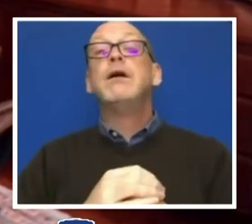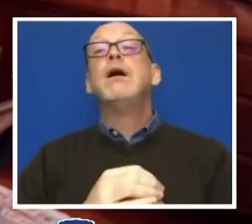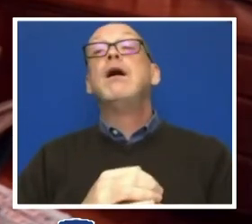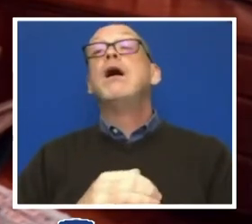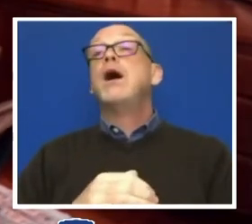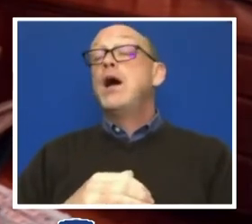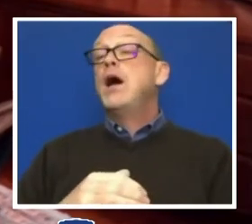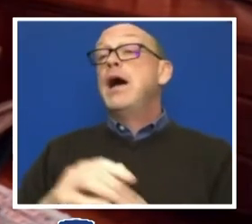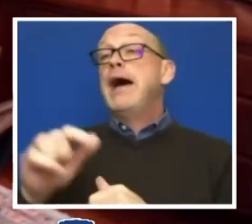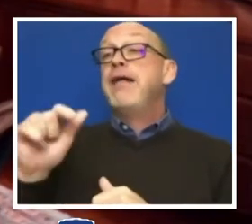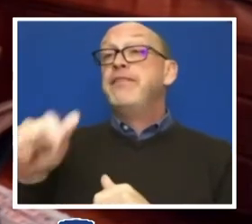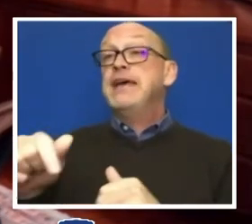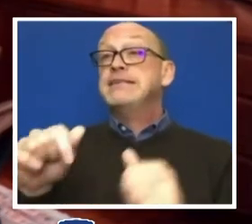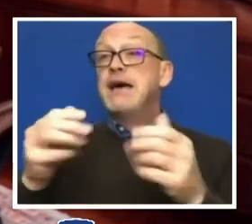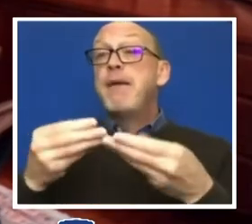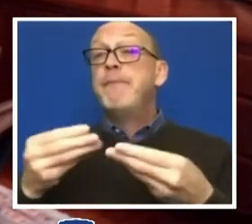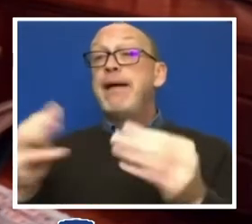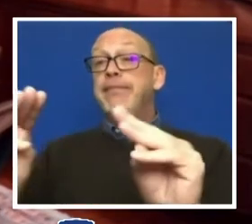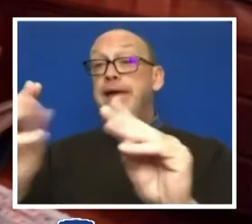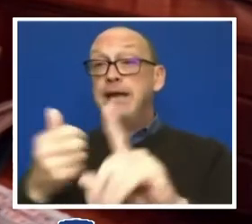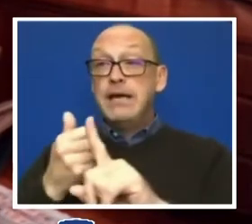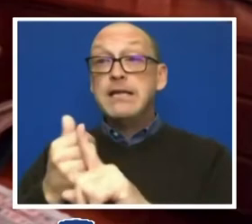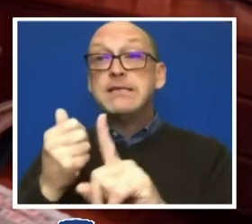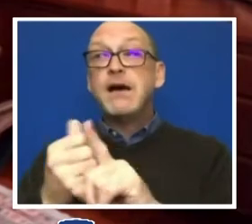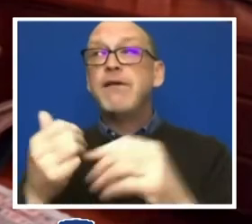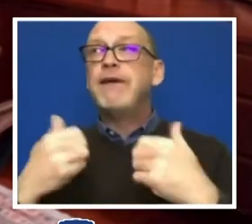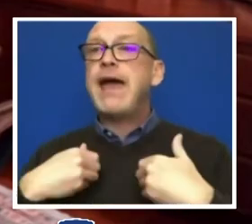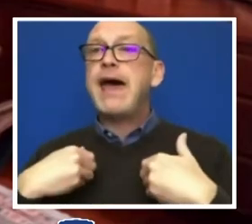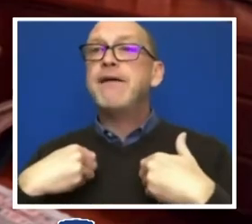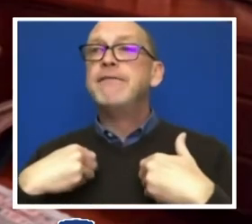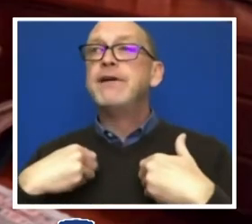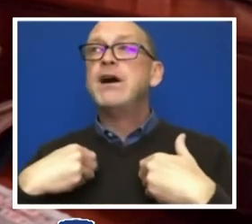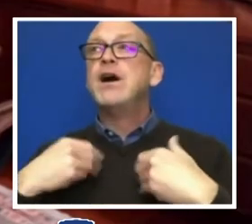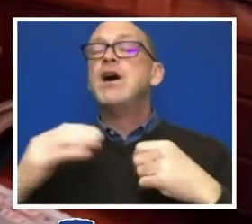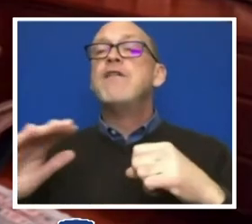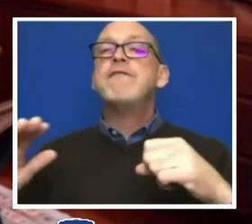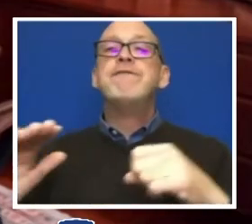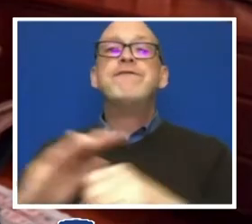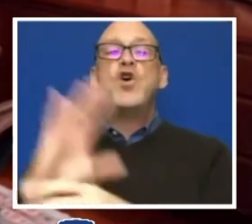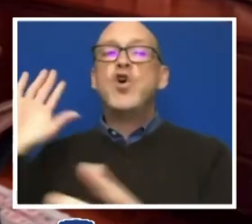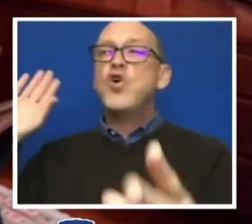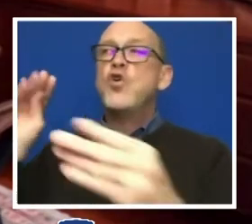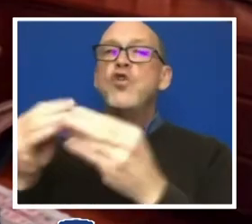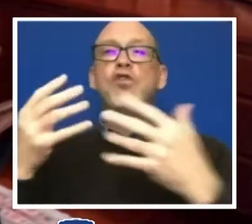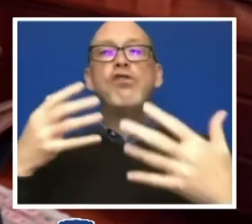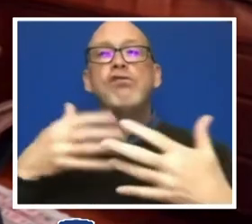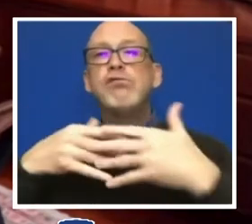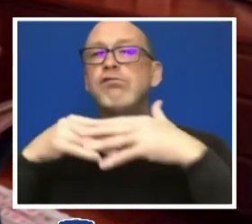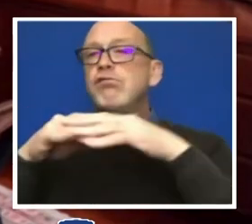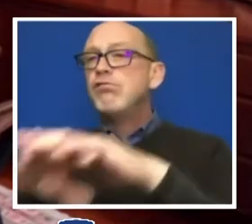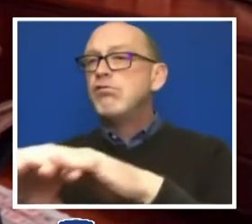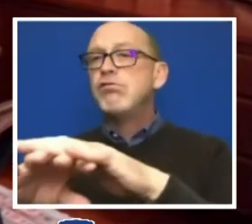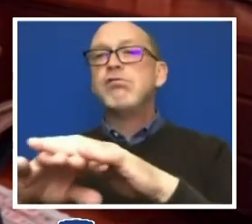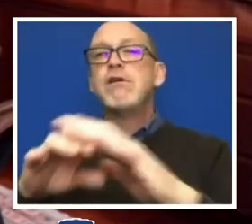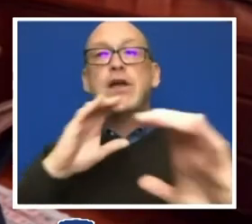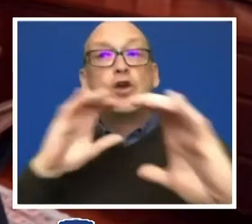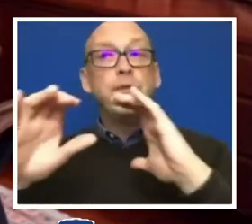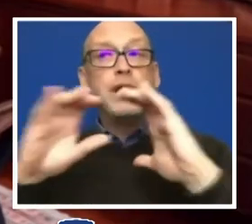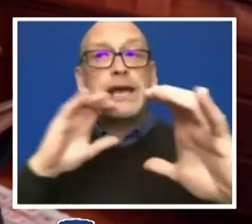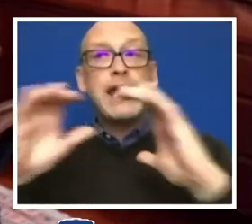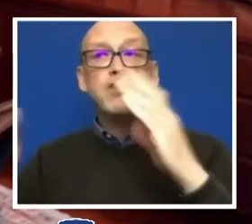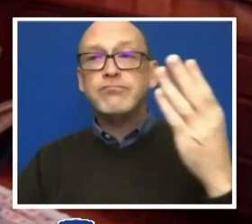Barron, of this methodology is to have comprehensive, integrated and synchronized communications